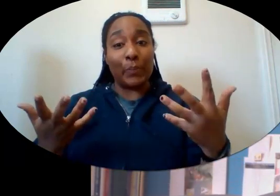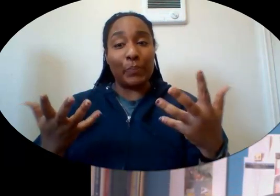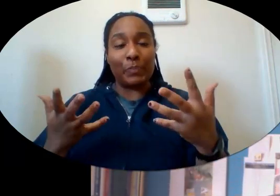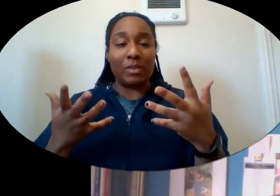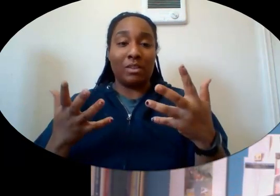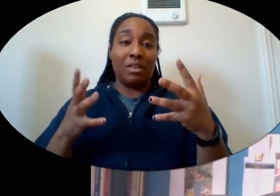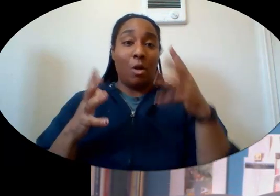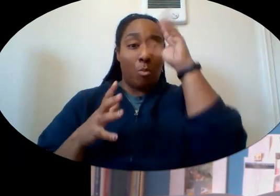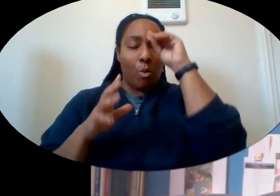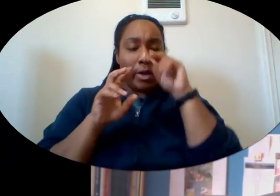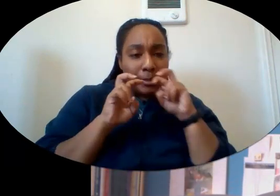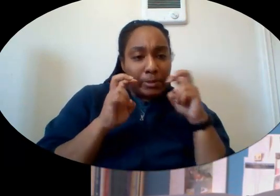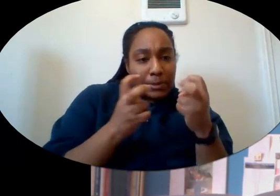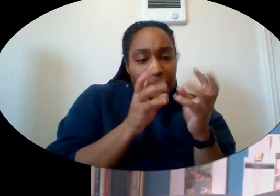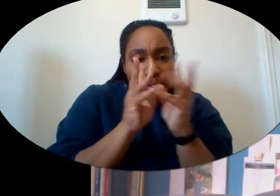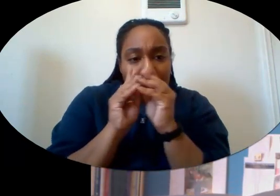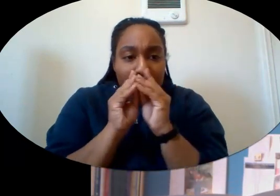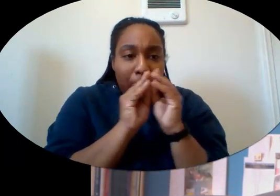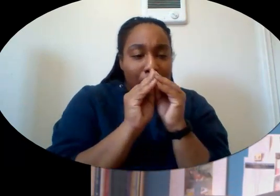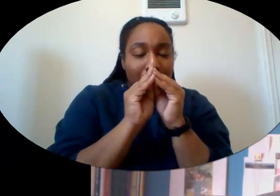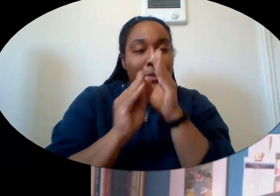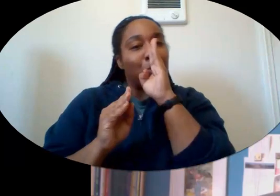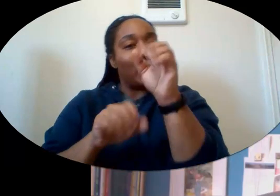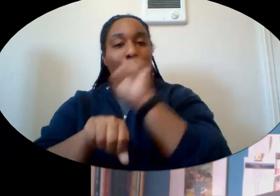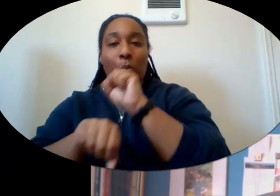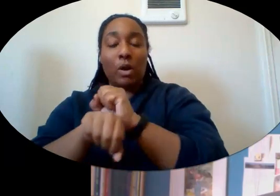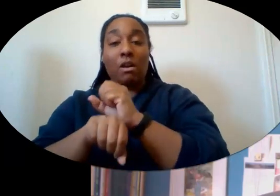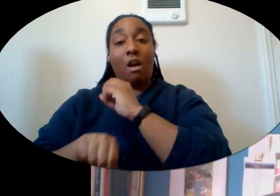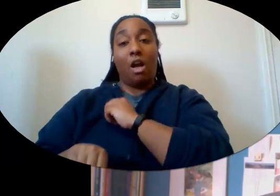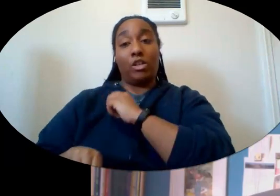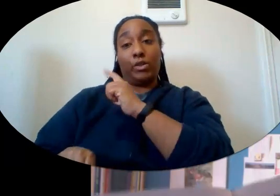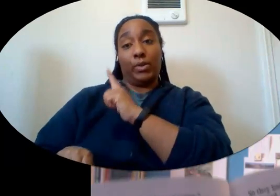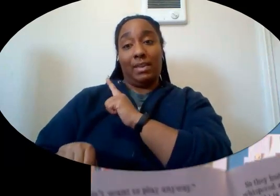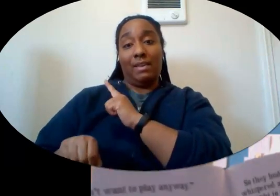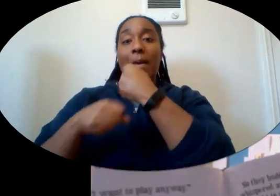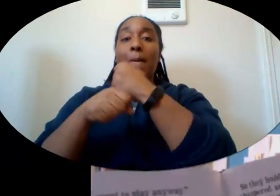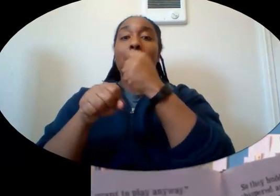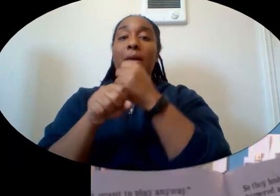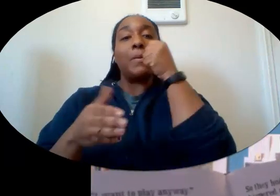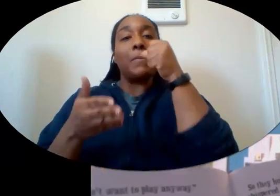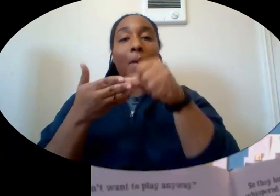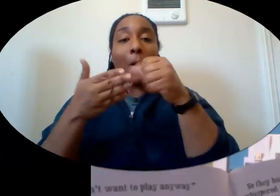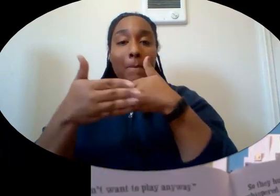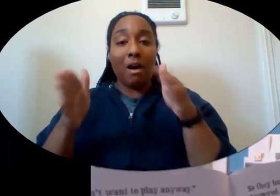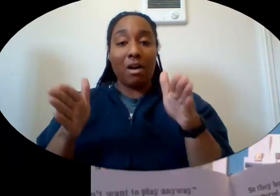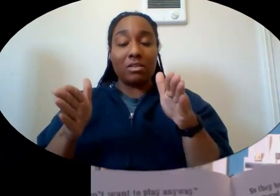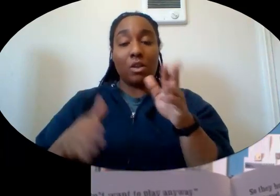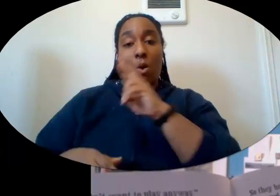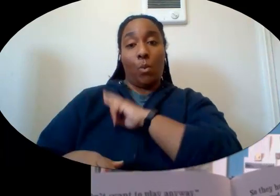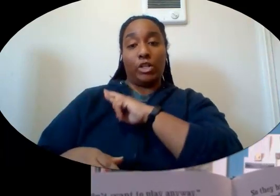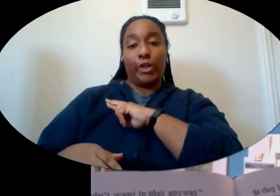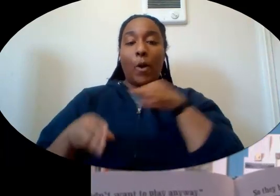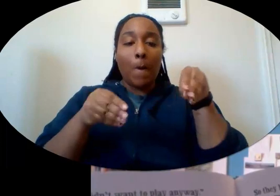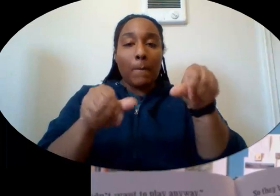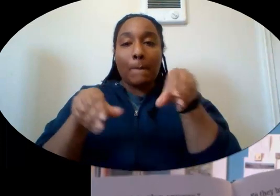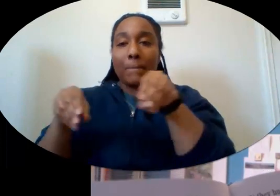huddled, whispered, and got straight to work. Oscar Lee made a mailbox. Rodrigo planted